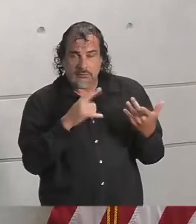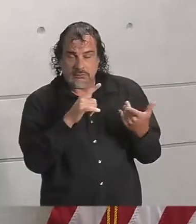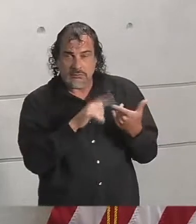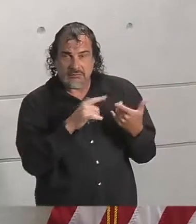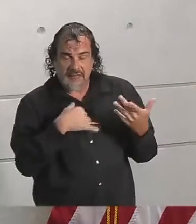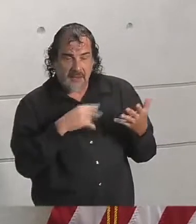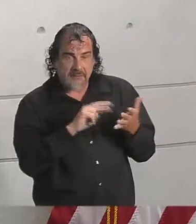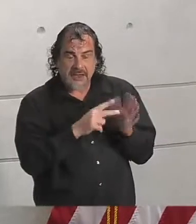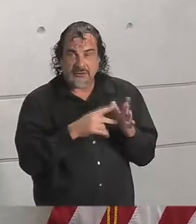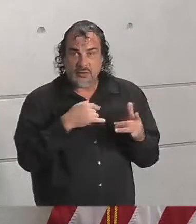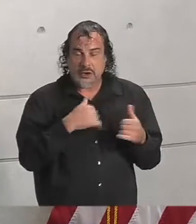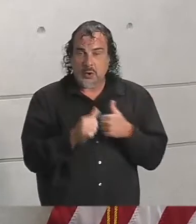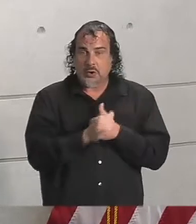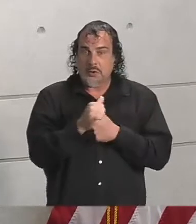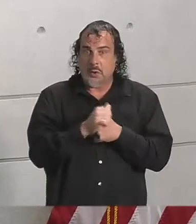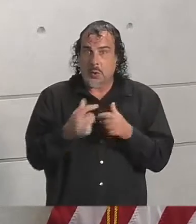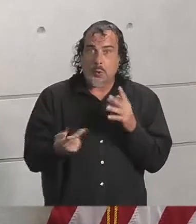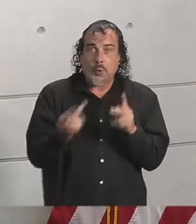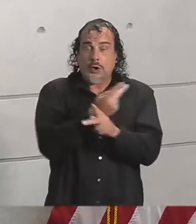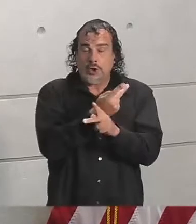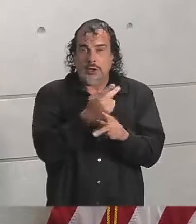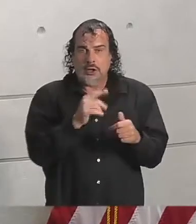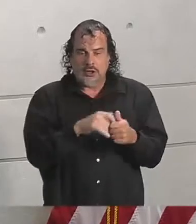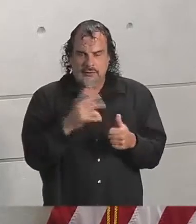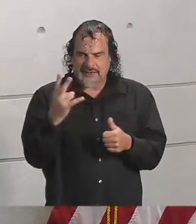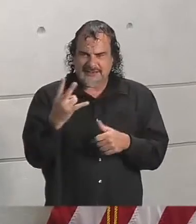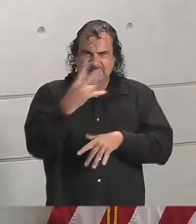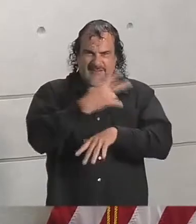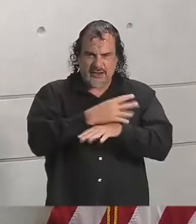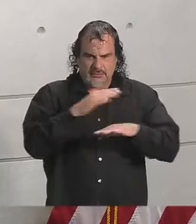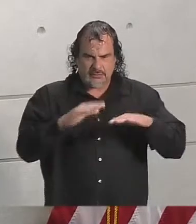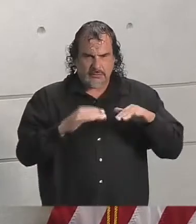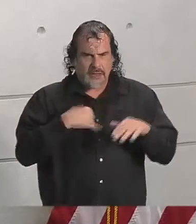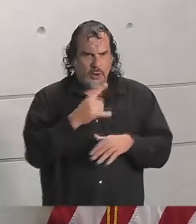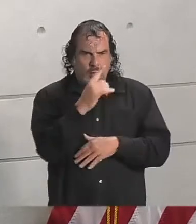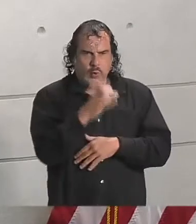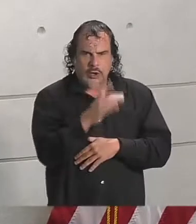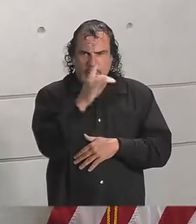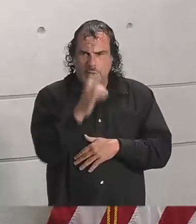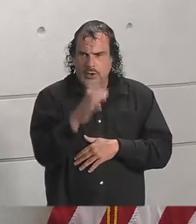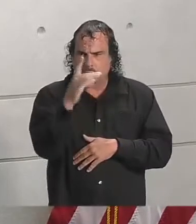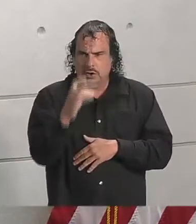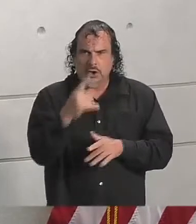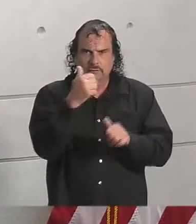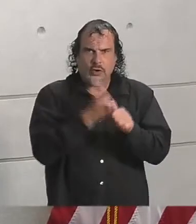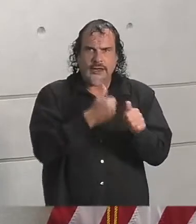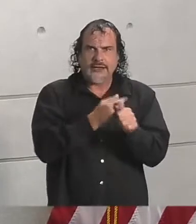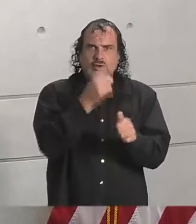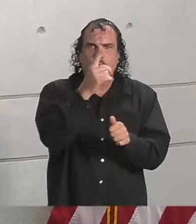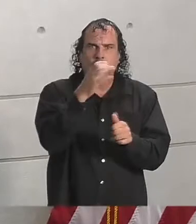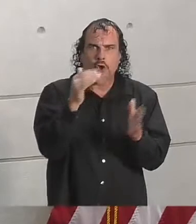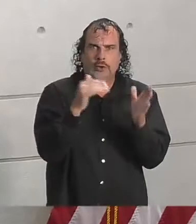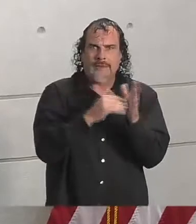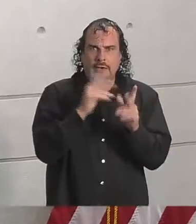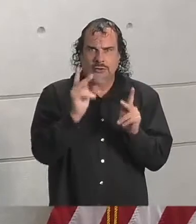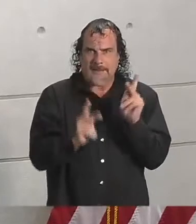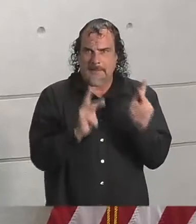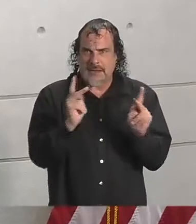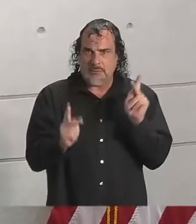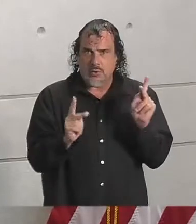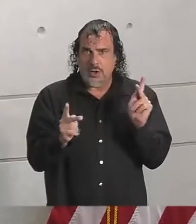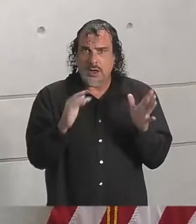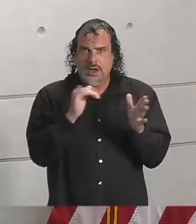which is a seven-day period of at least 100 cases per 100,000. That is a positive